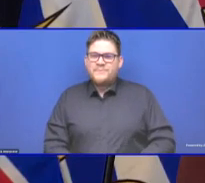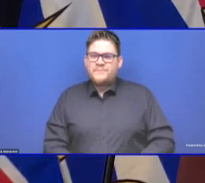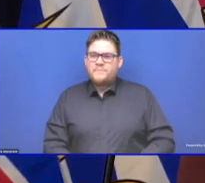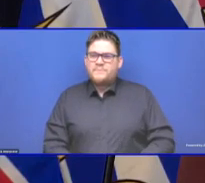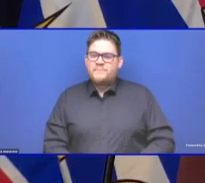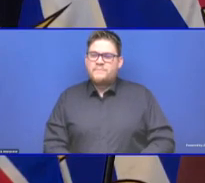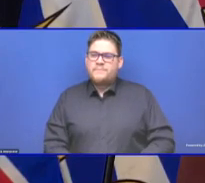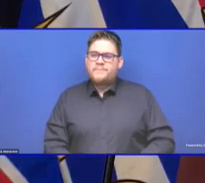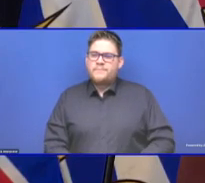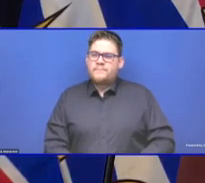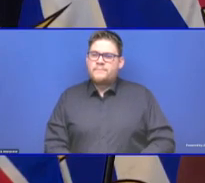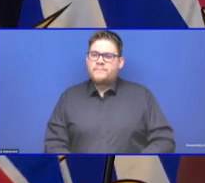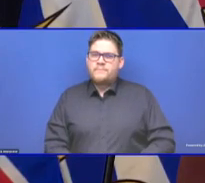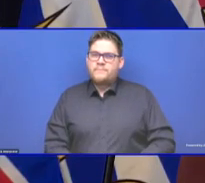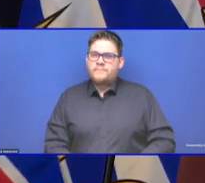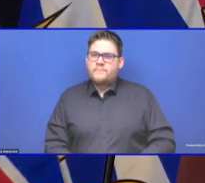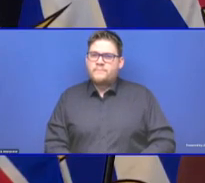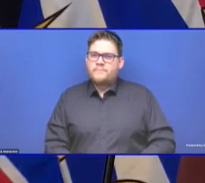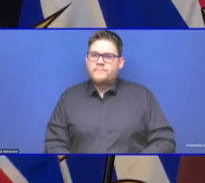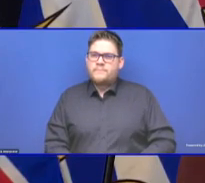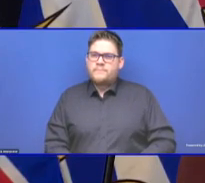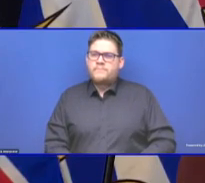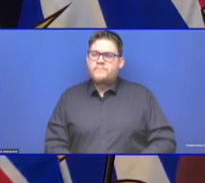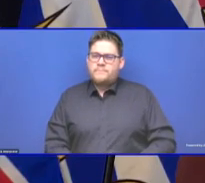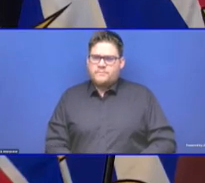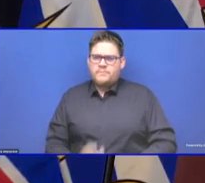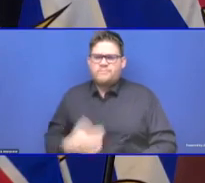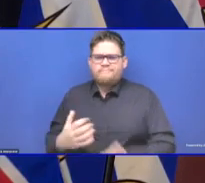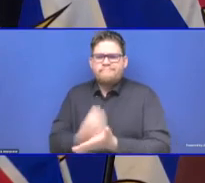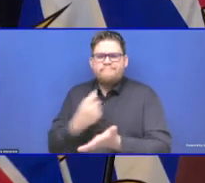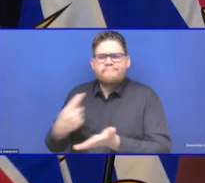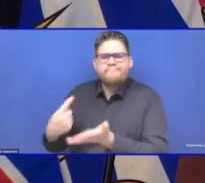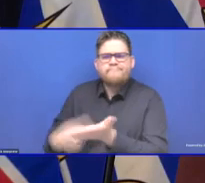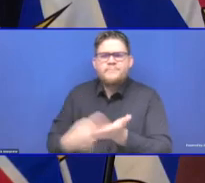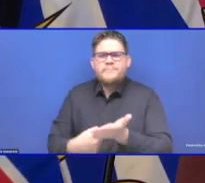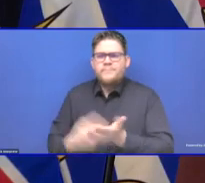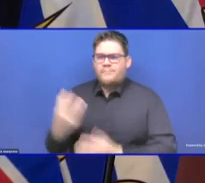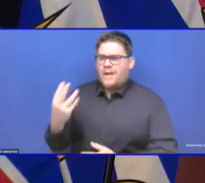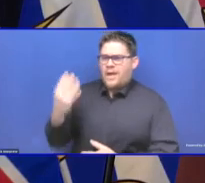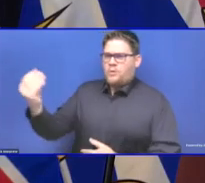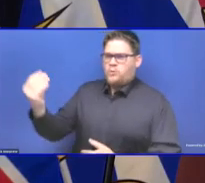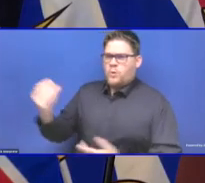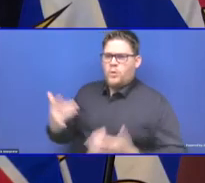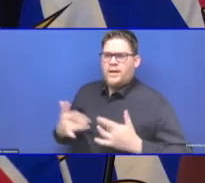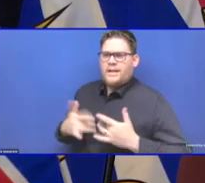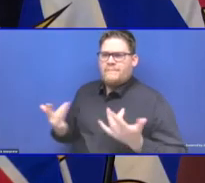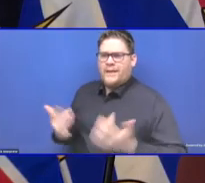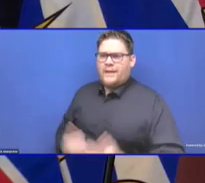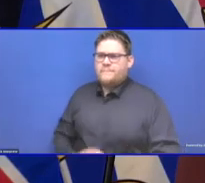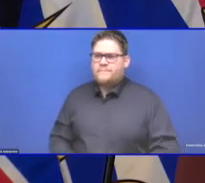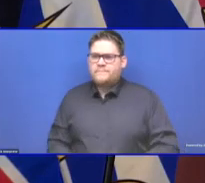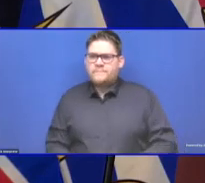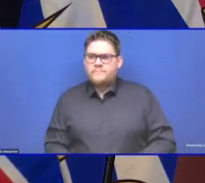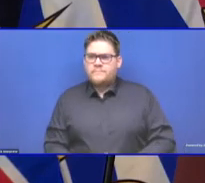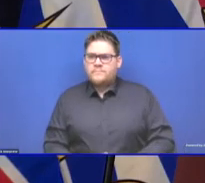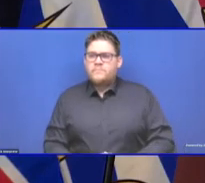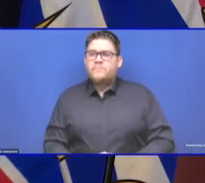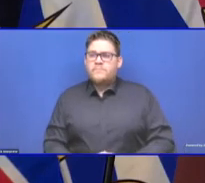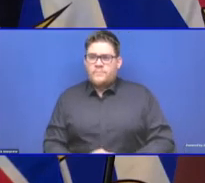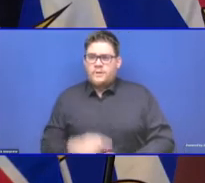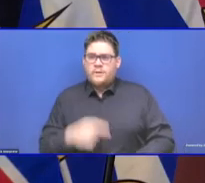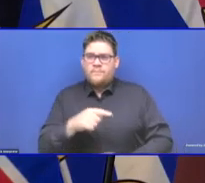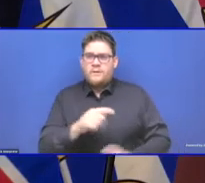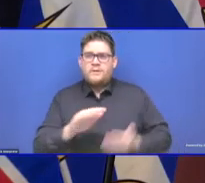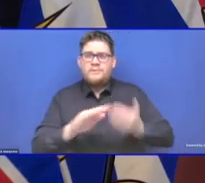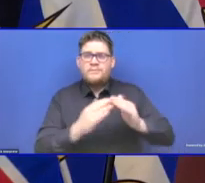I know our downtown BIA was hoping for some kind of approval one way or the other on a Santa Claus parade later this